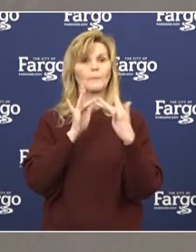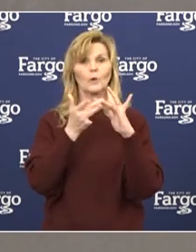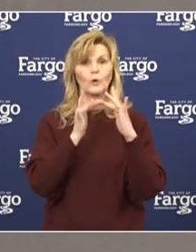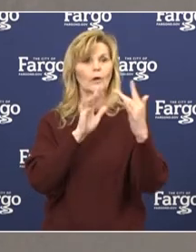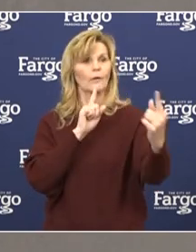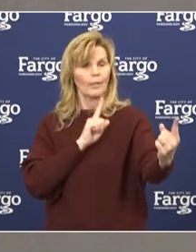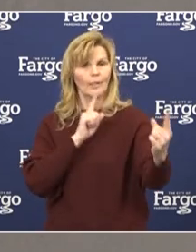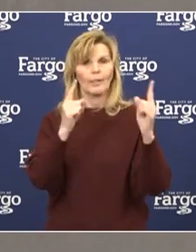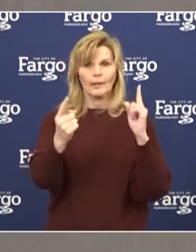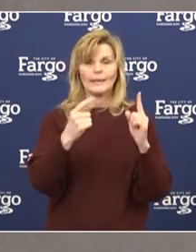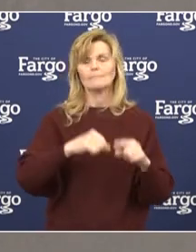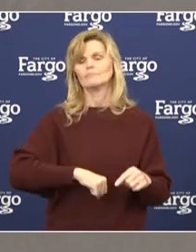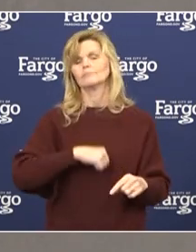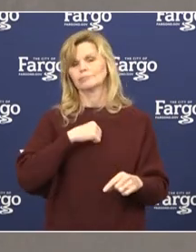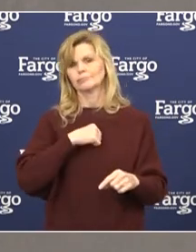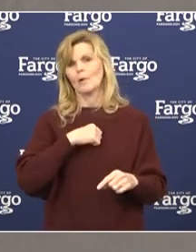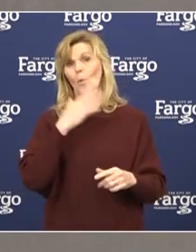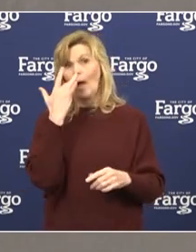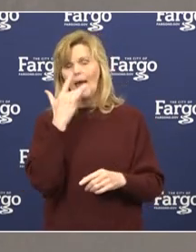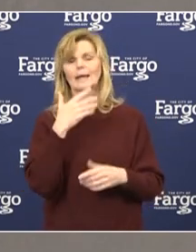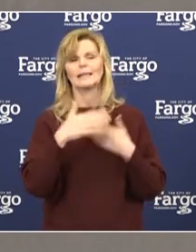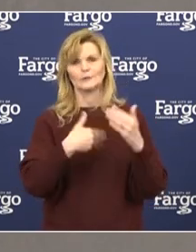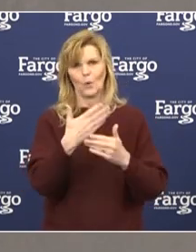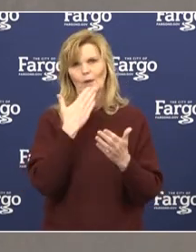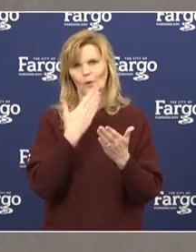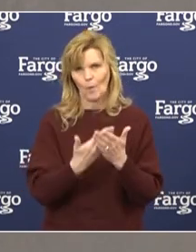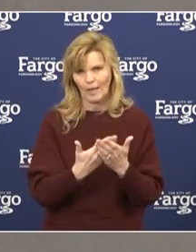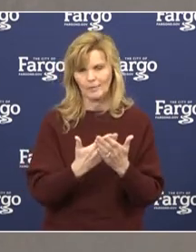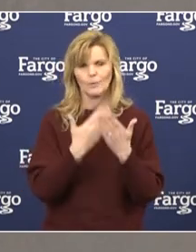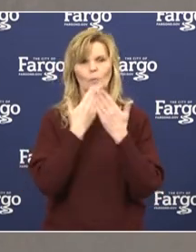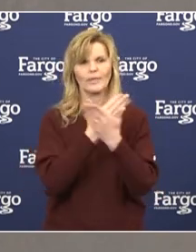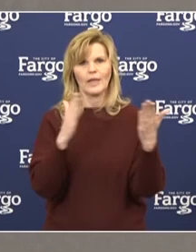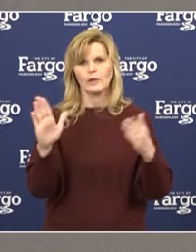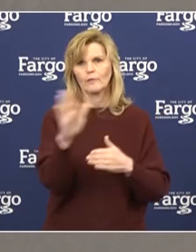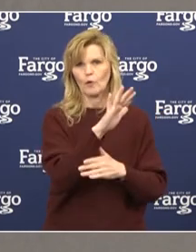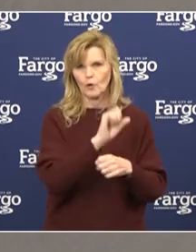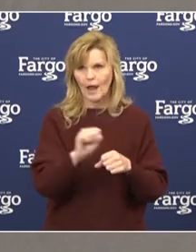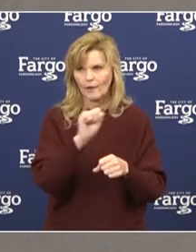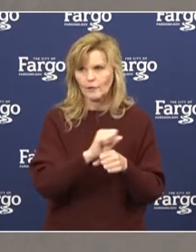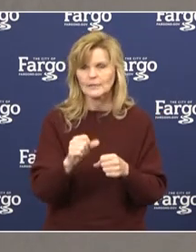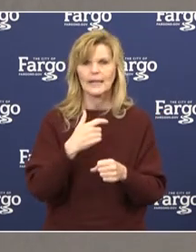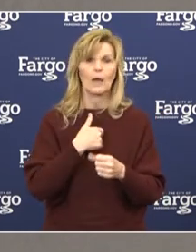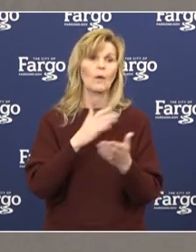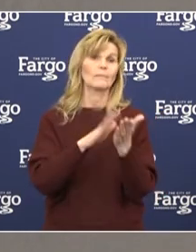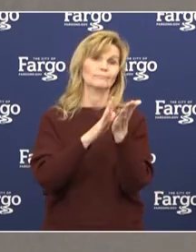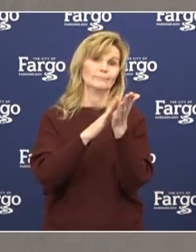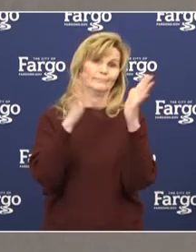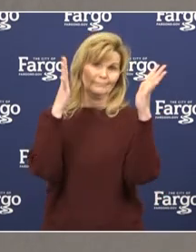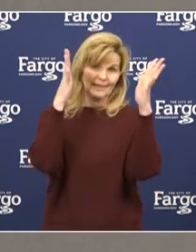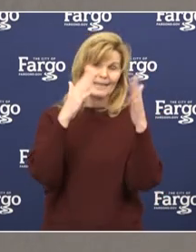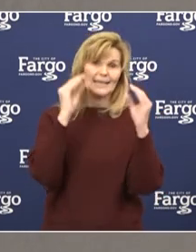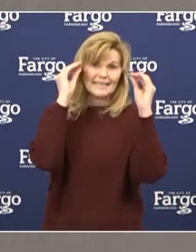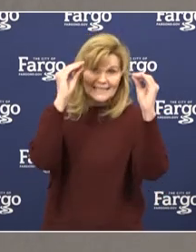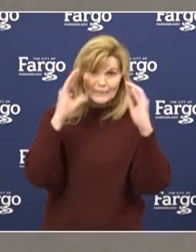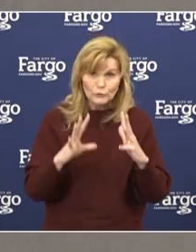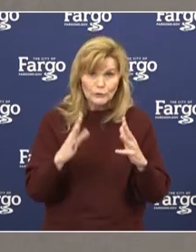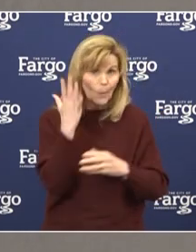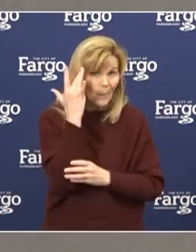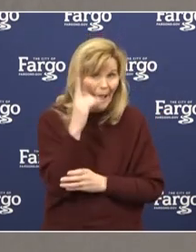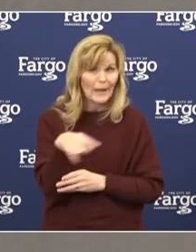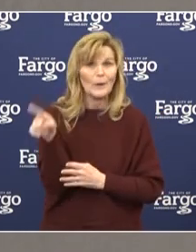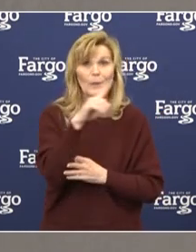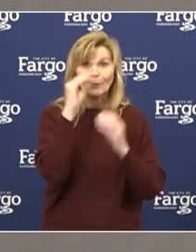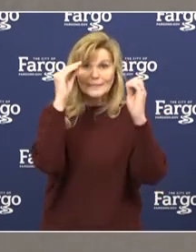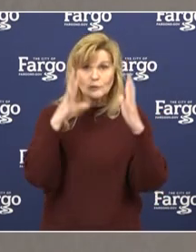and the community for the efforts, and I want to send a special shout-out to the teachers. I know they had to learn how to